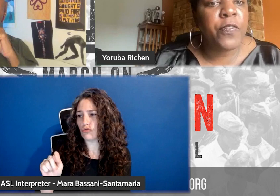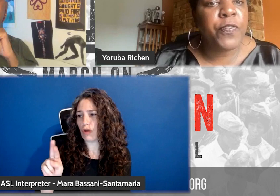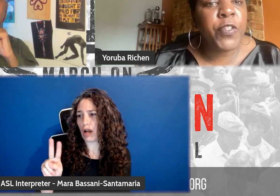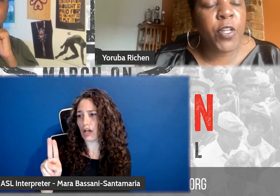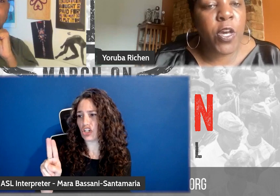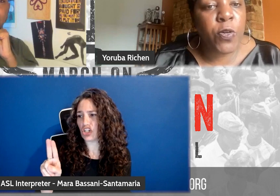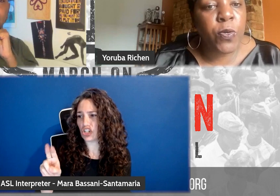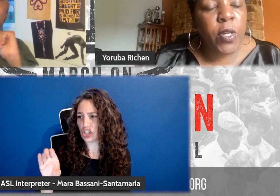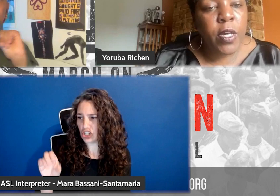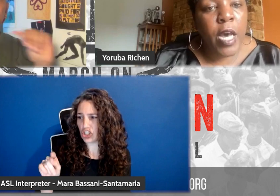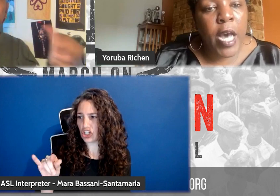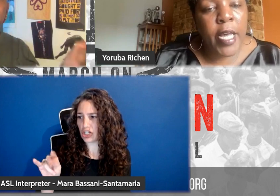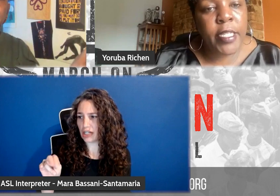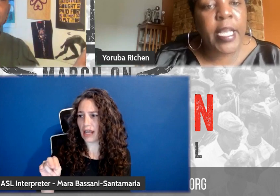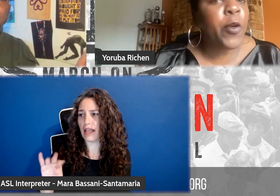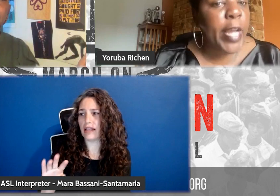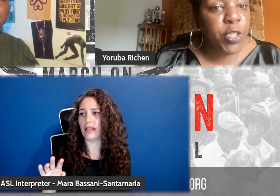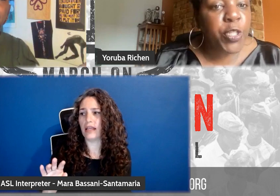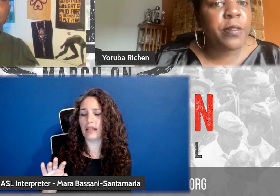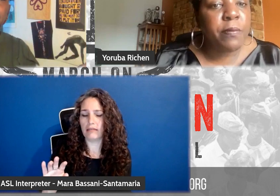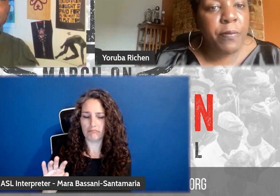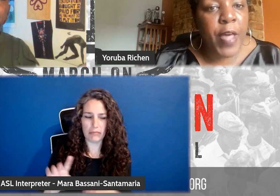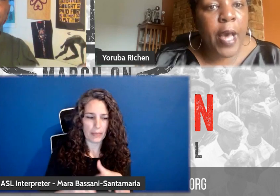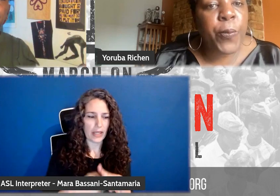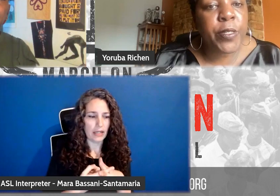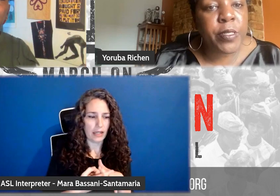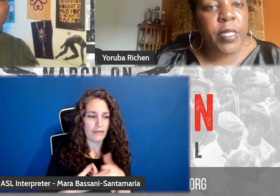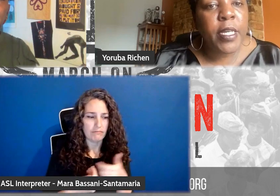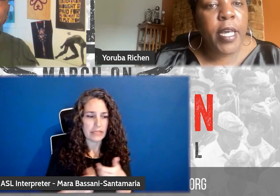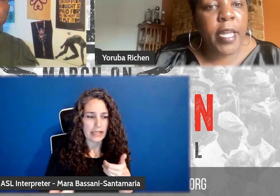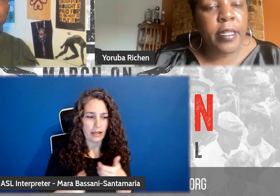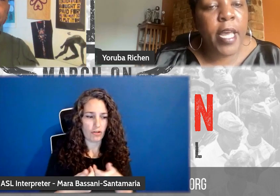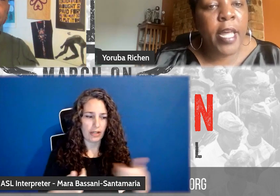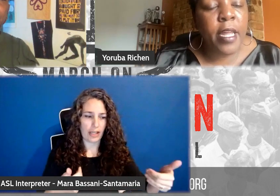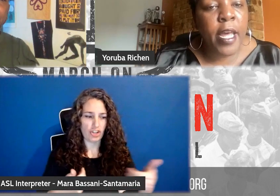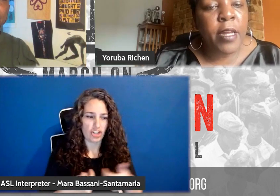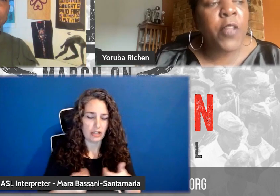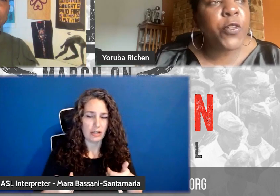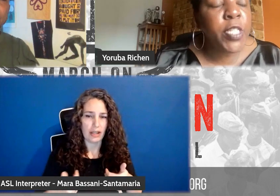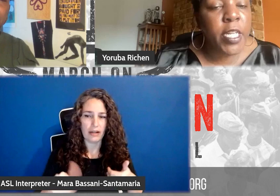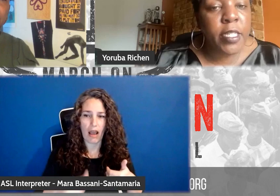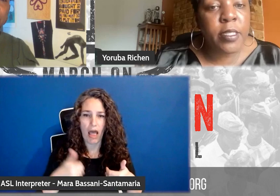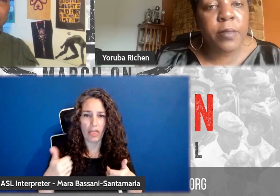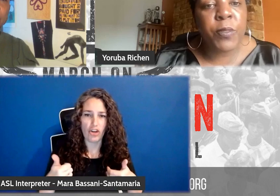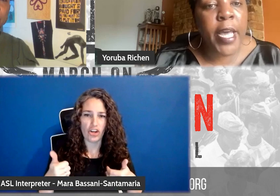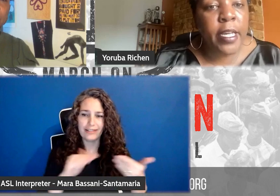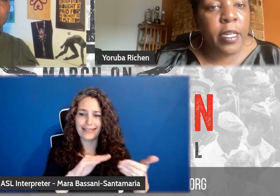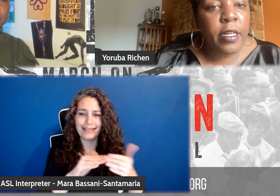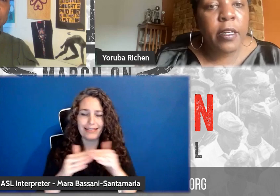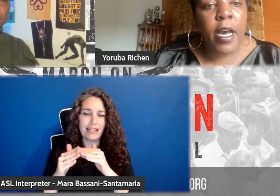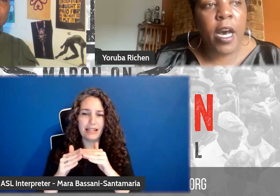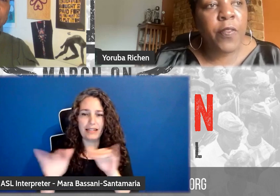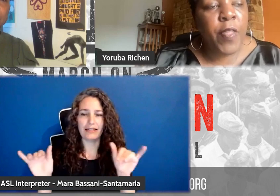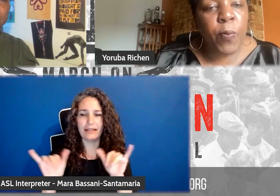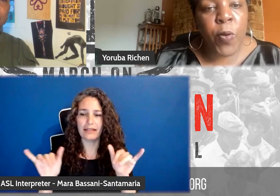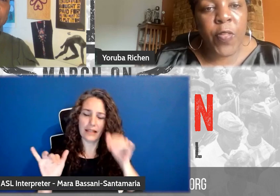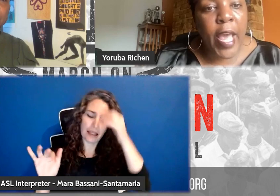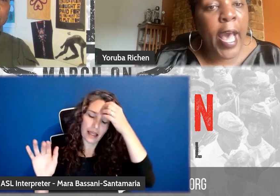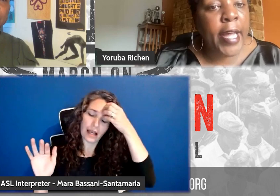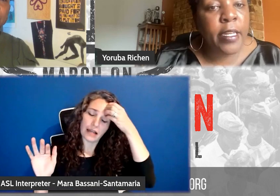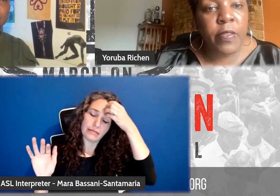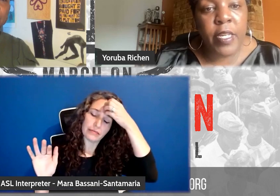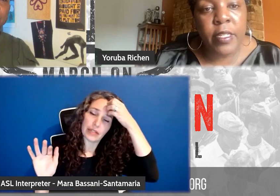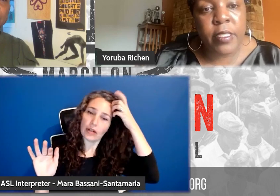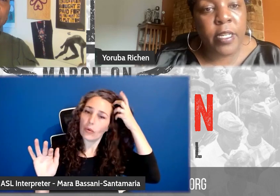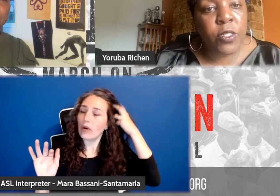and, and, other cities like that, where